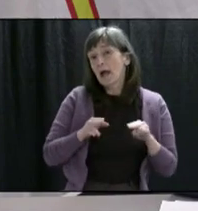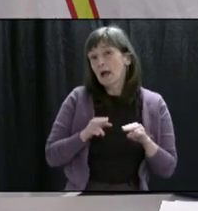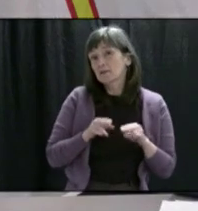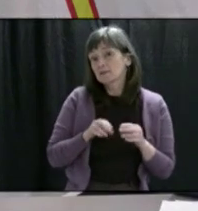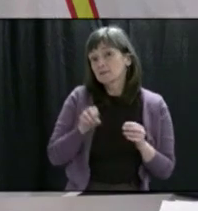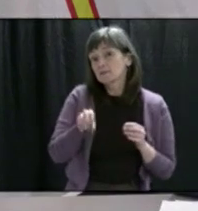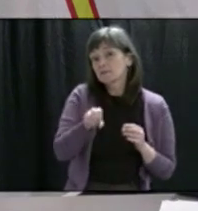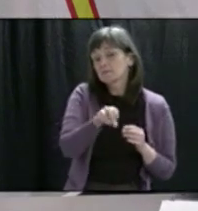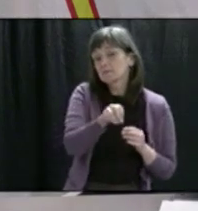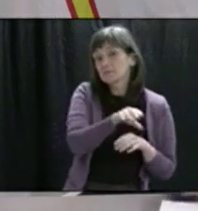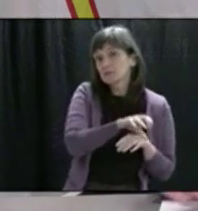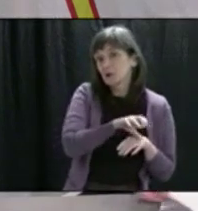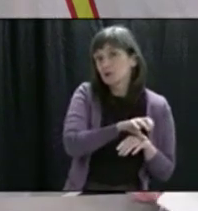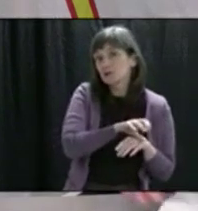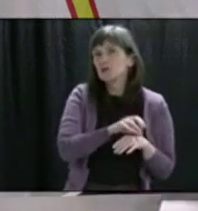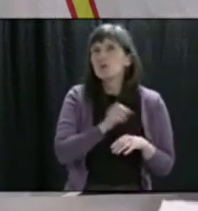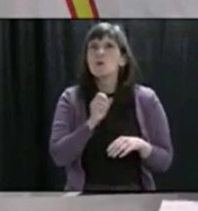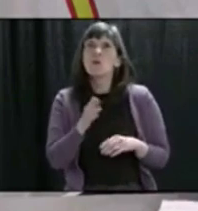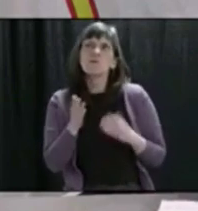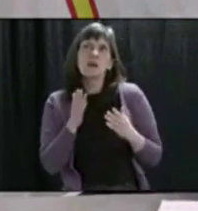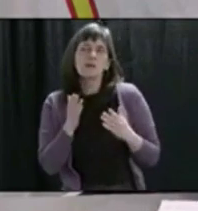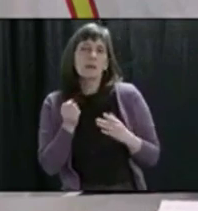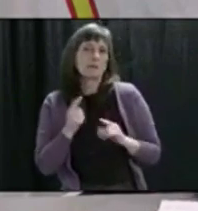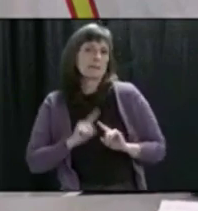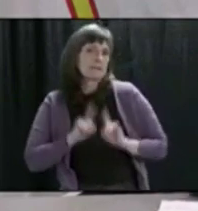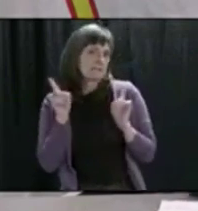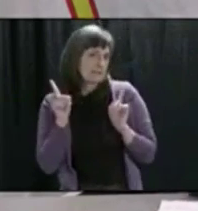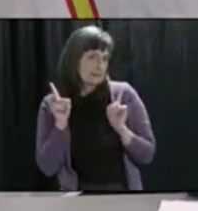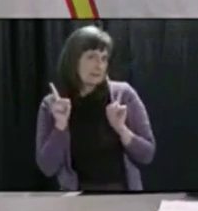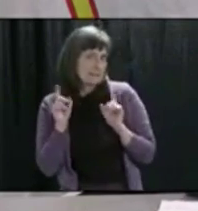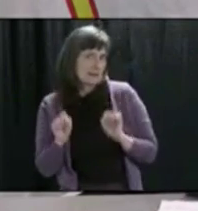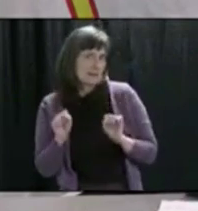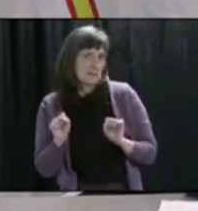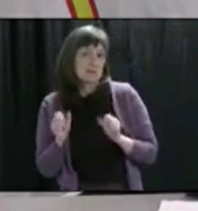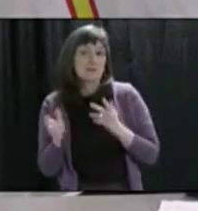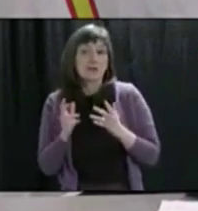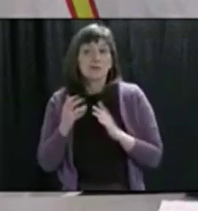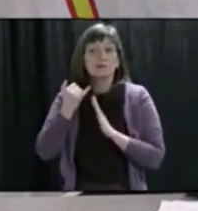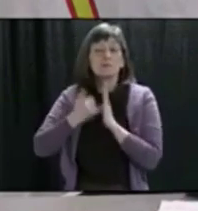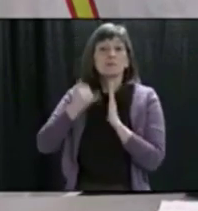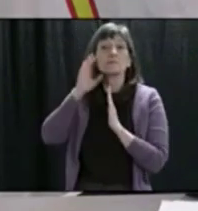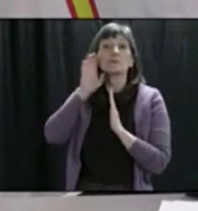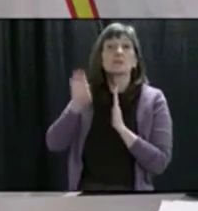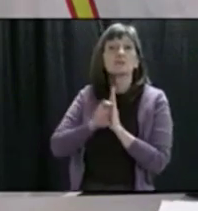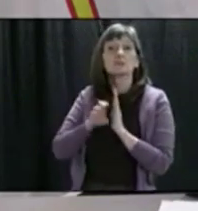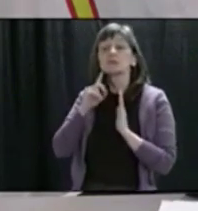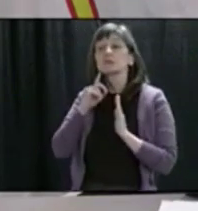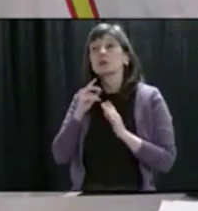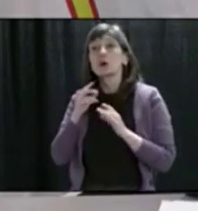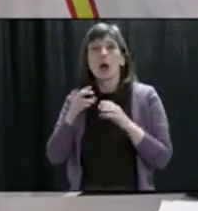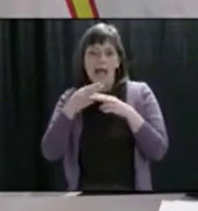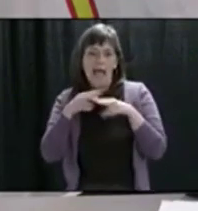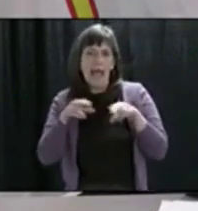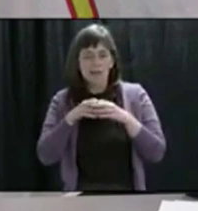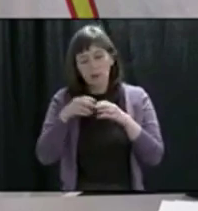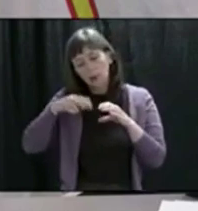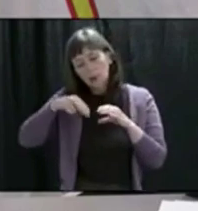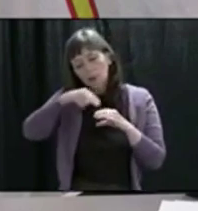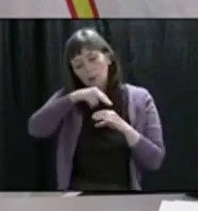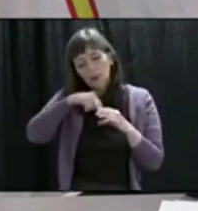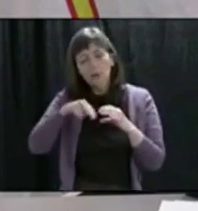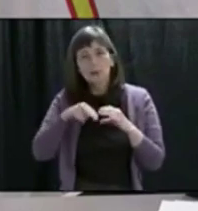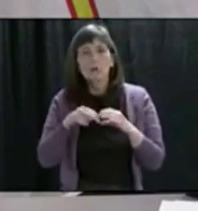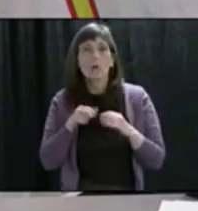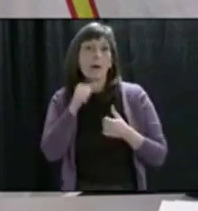but are looking at probably changing it up a little this year. Maybe draw some pictures, paint some Easter eggs, or even